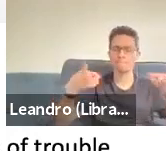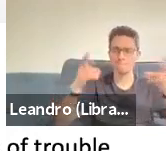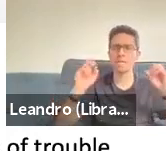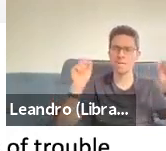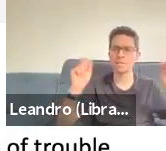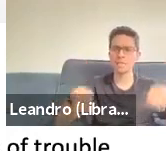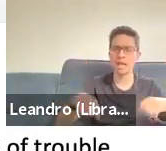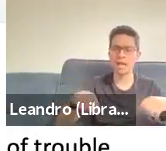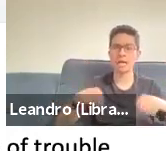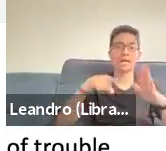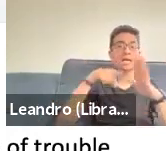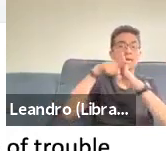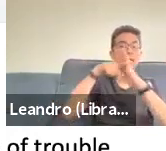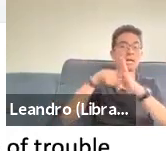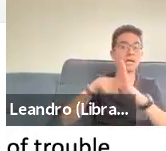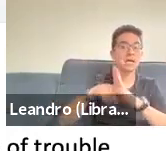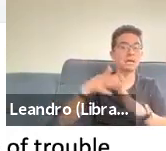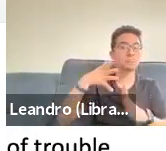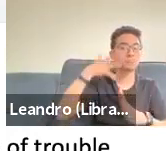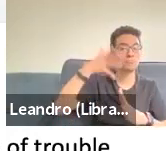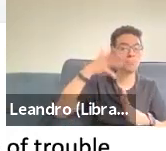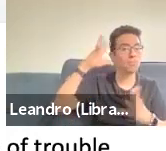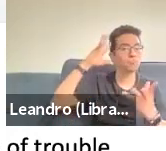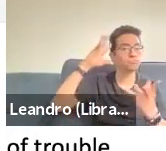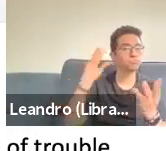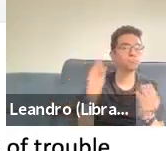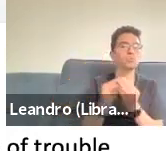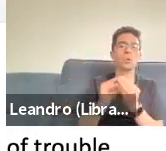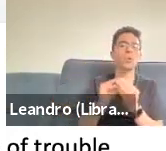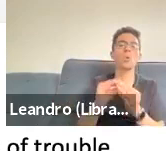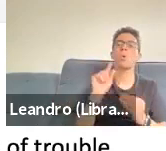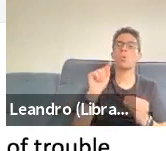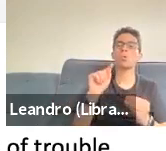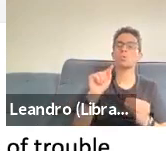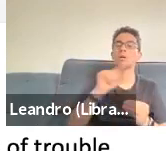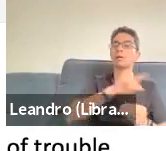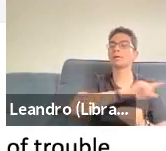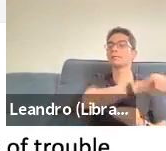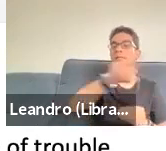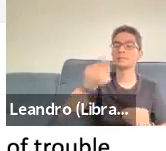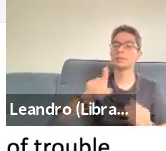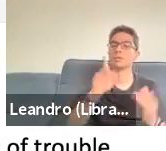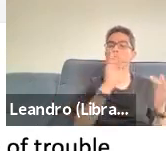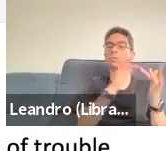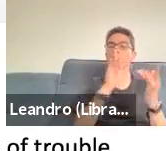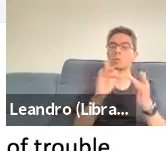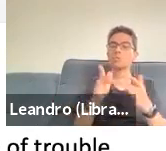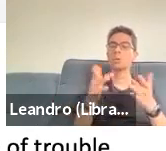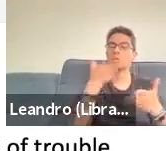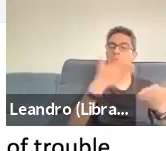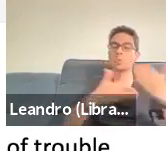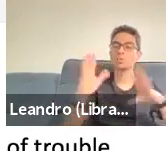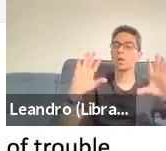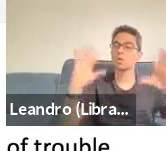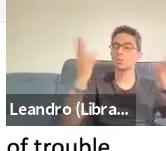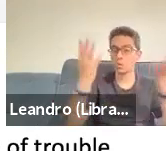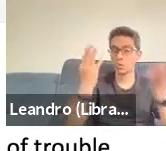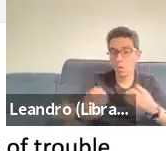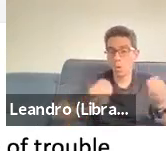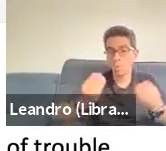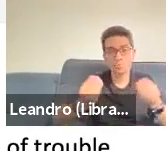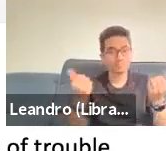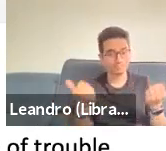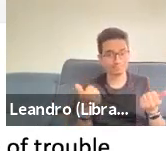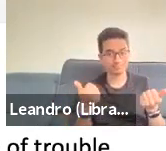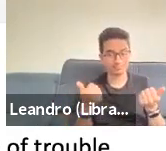unfolding of interactions, the rapid emergent calibration of frames and the mediational roles of the PAs or